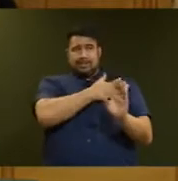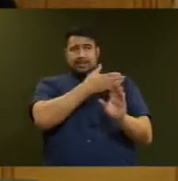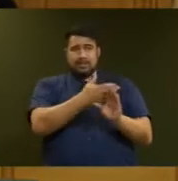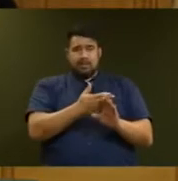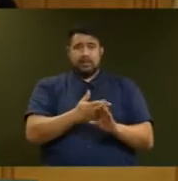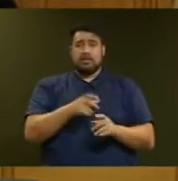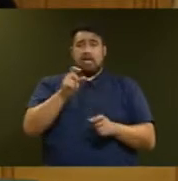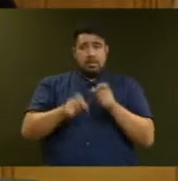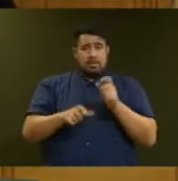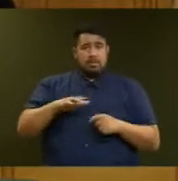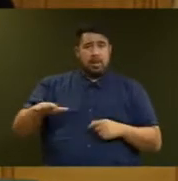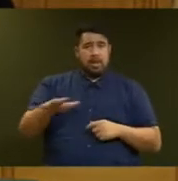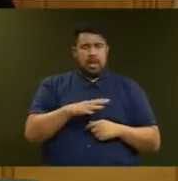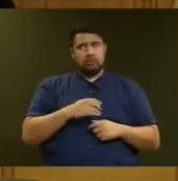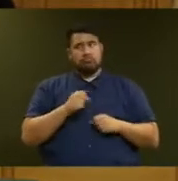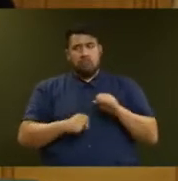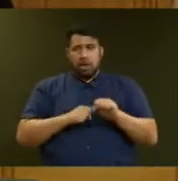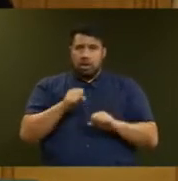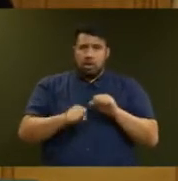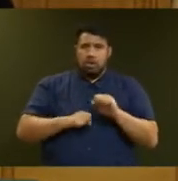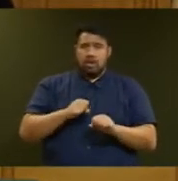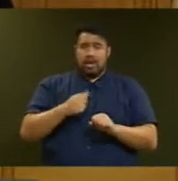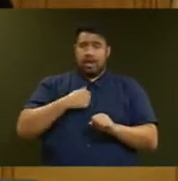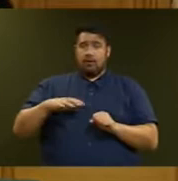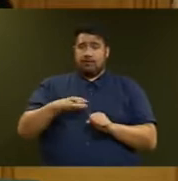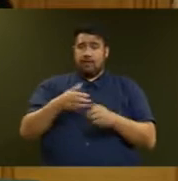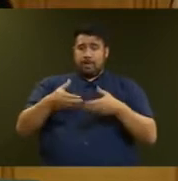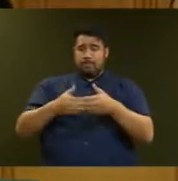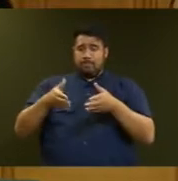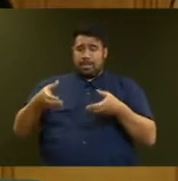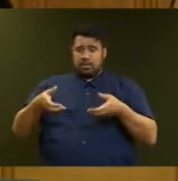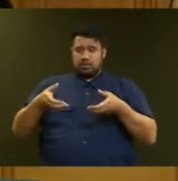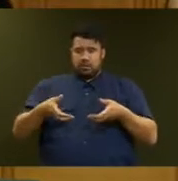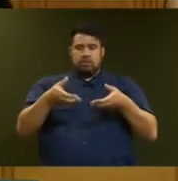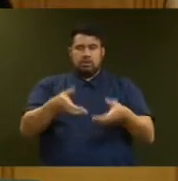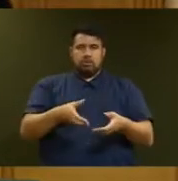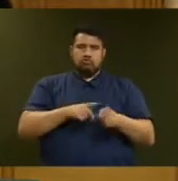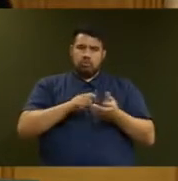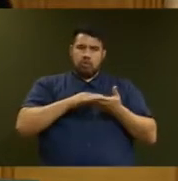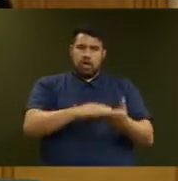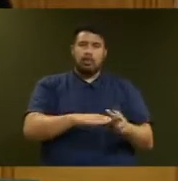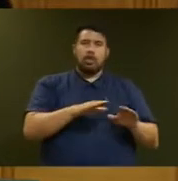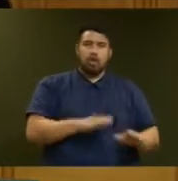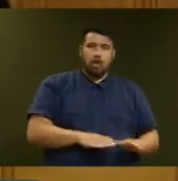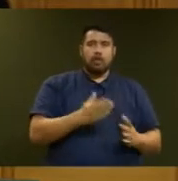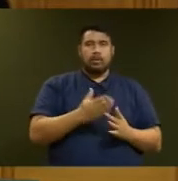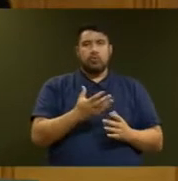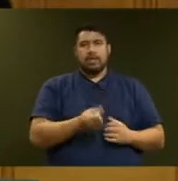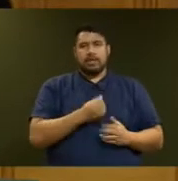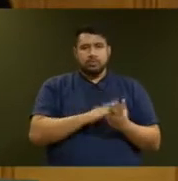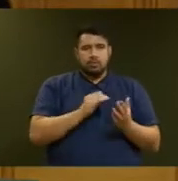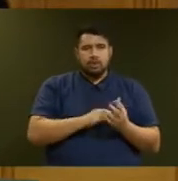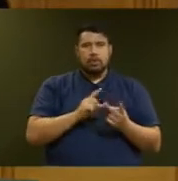doing it tough. Our Families Package measures address the needs of low to middle income New Zealanders, working New